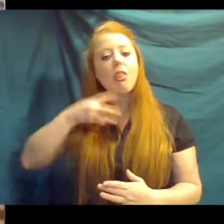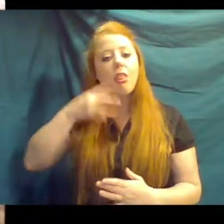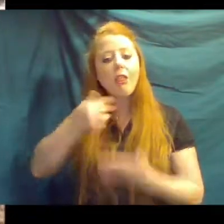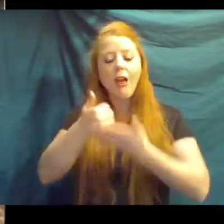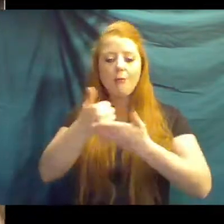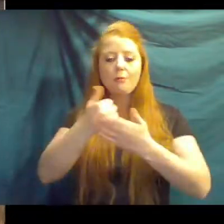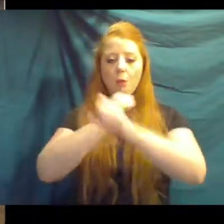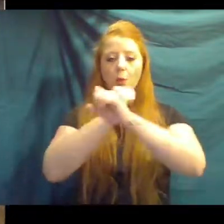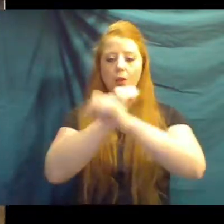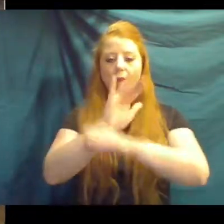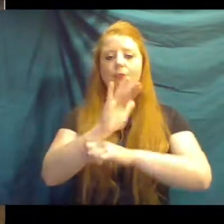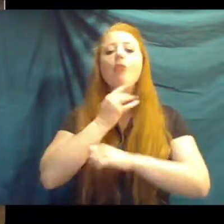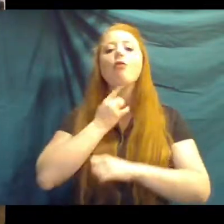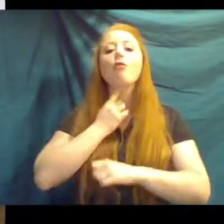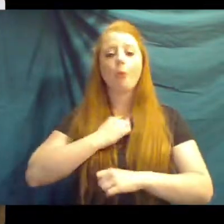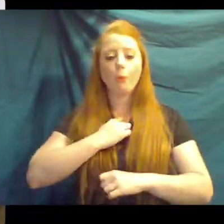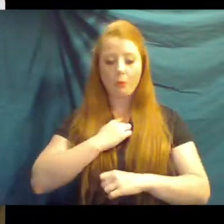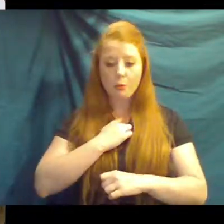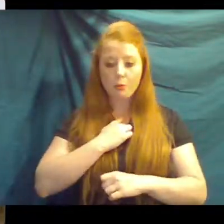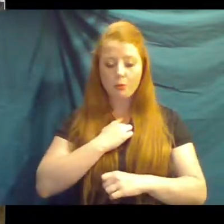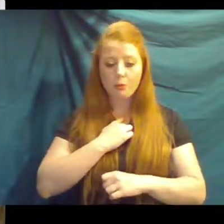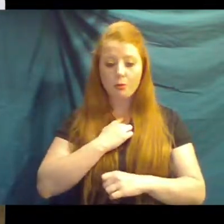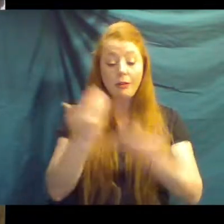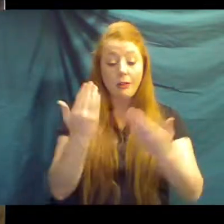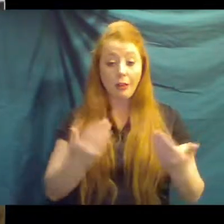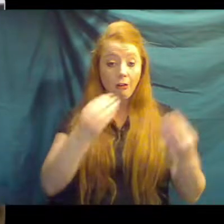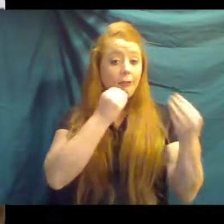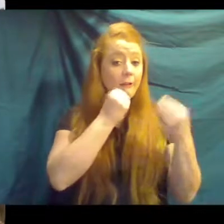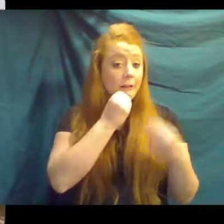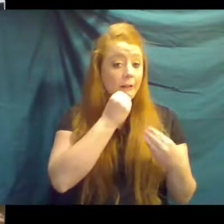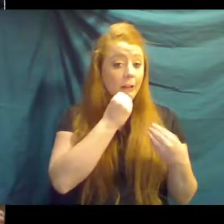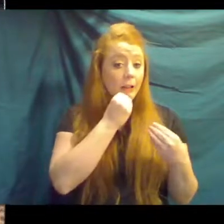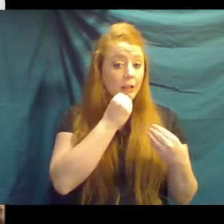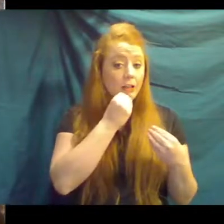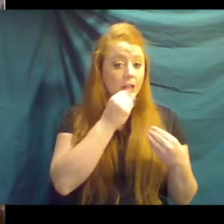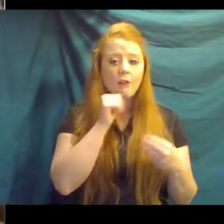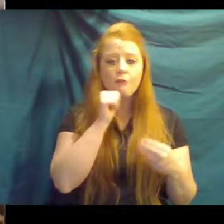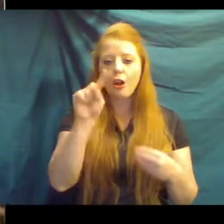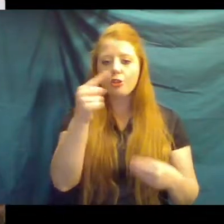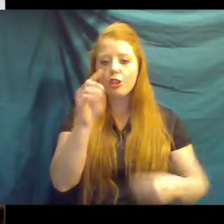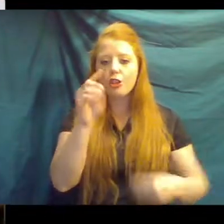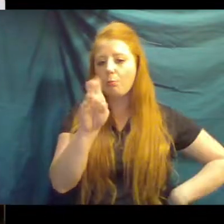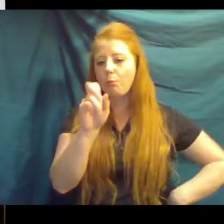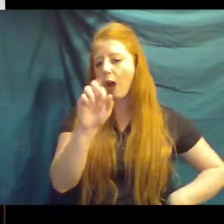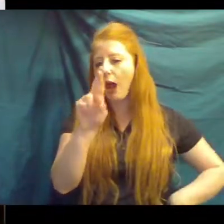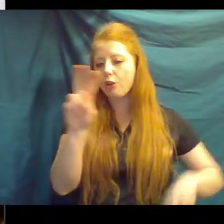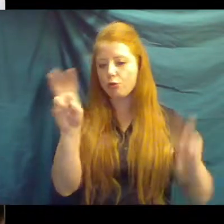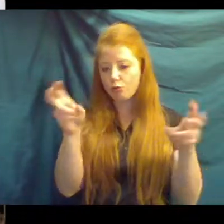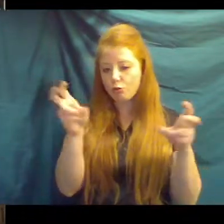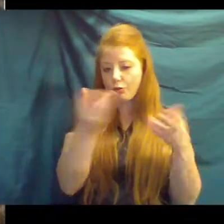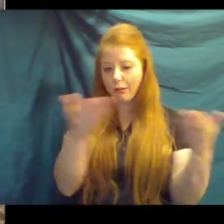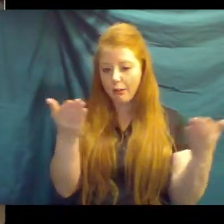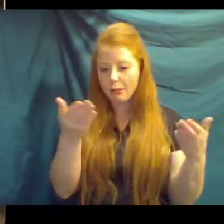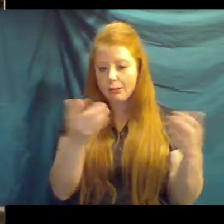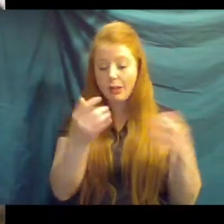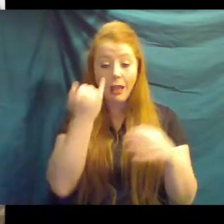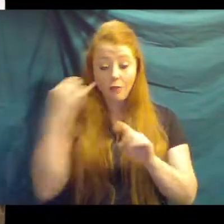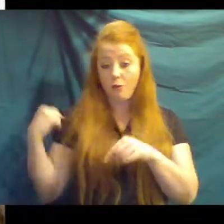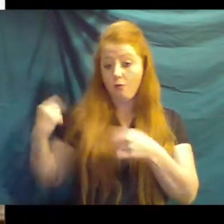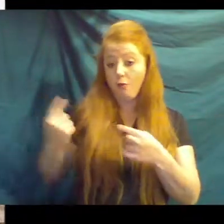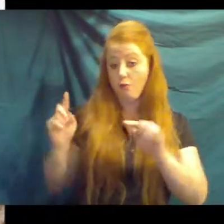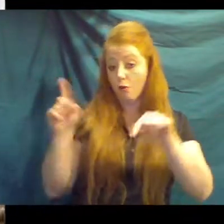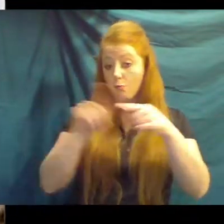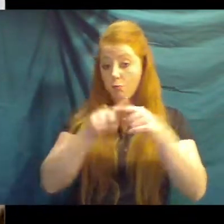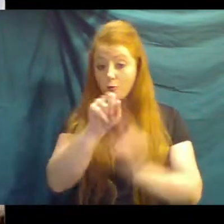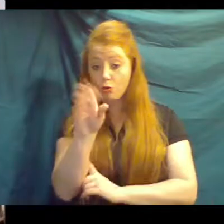So here at the zoo, they get not only browse, but they get a variety of different things. If you've ever been to the zoo and fed our giraffe, you've